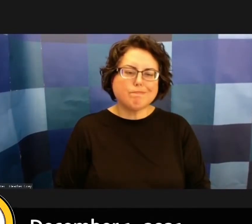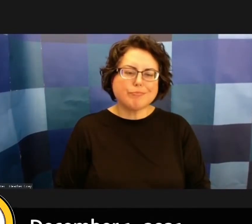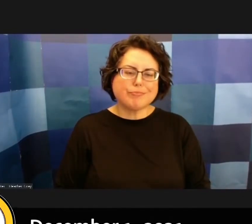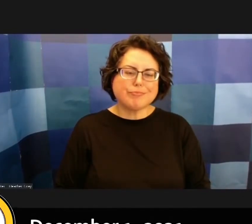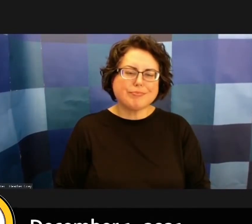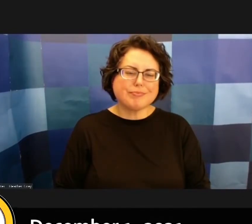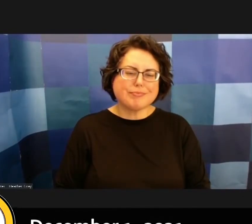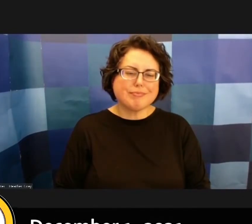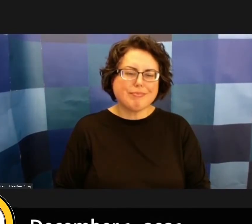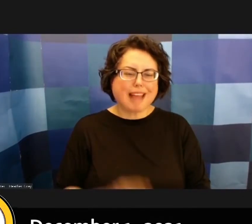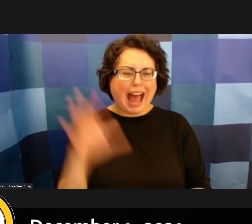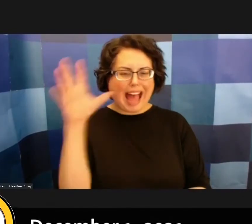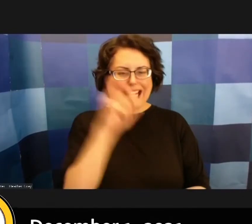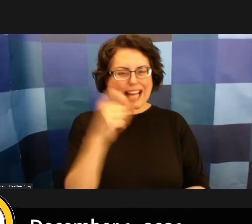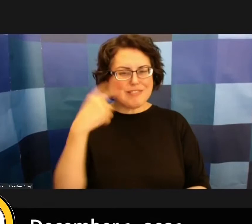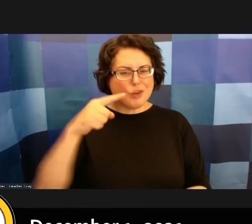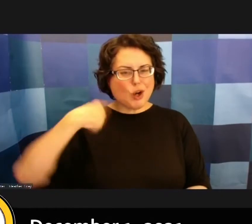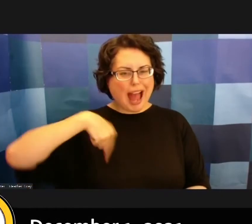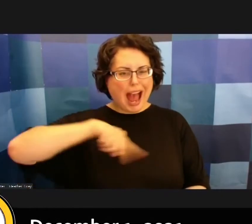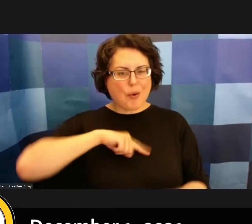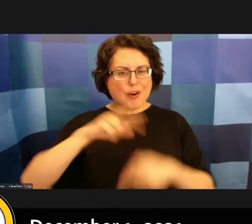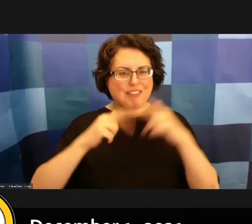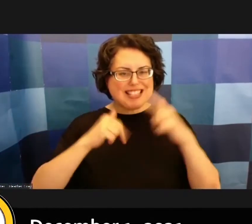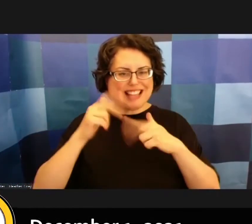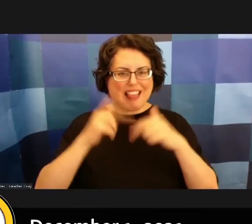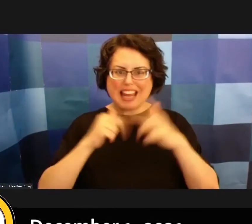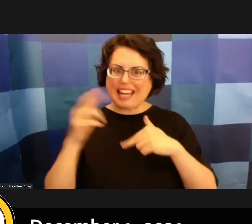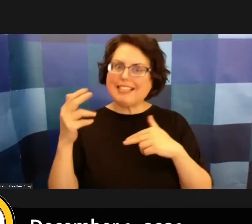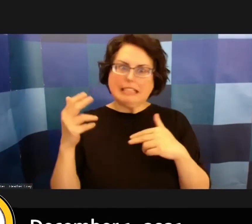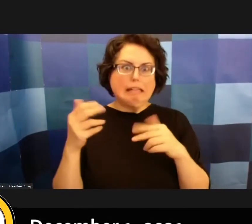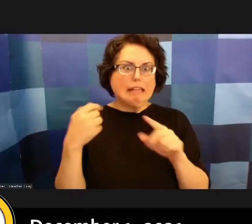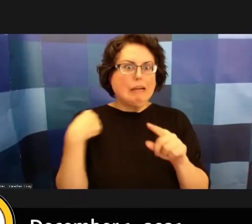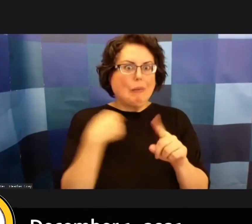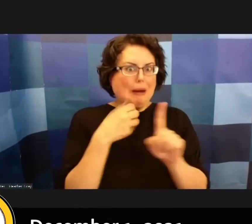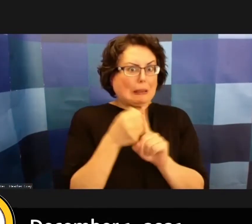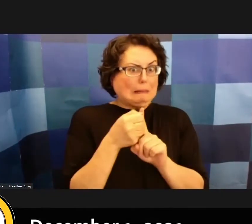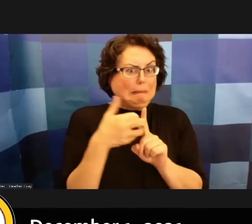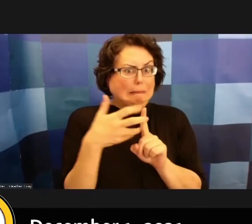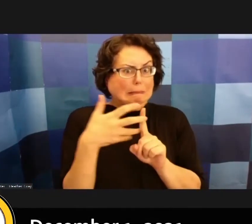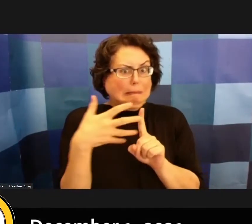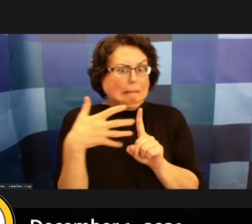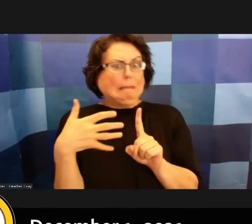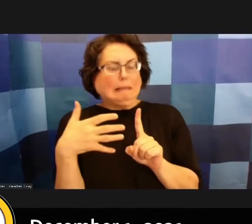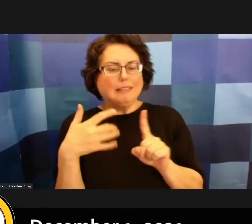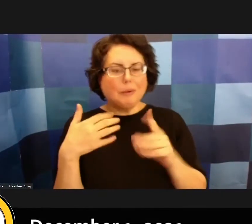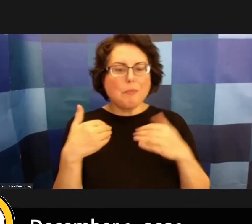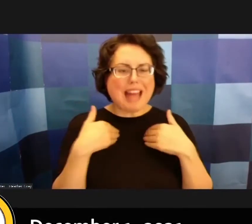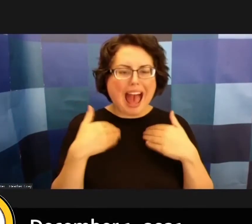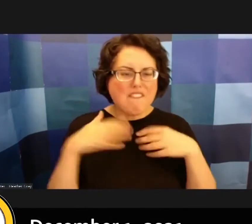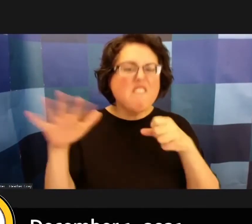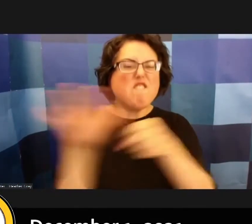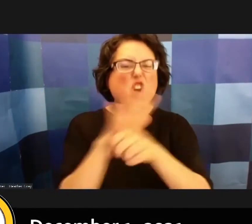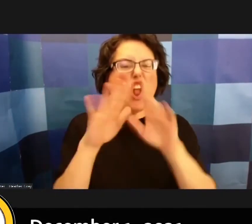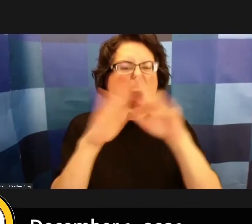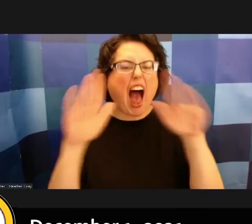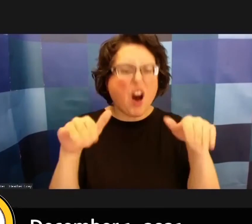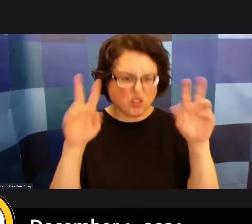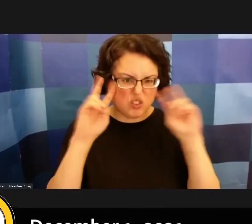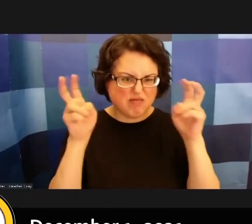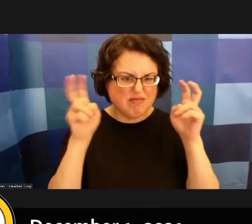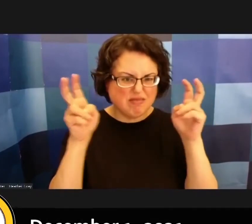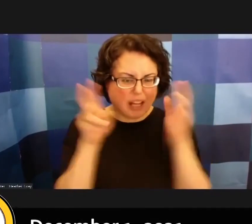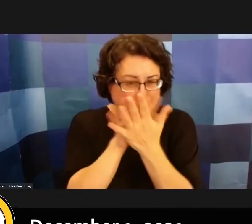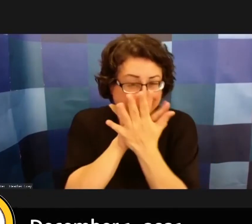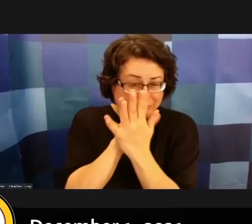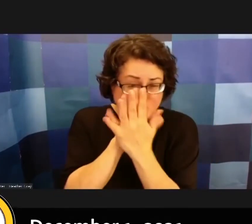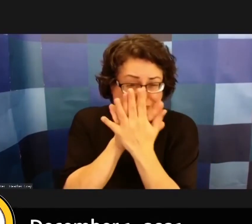facility wise we're kind of bursting in that we're we're pretty full house i think in terms of the number